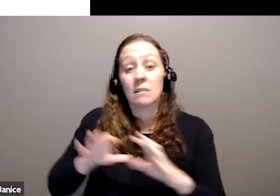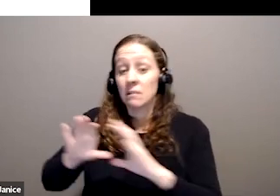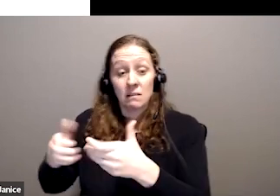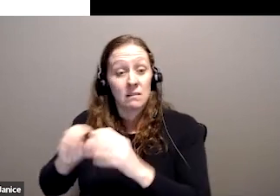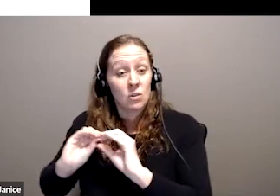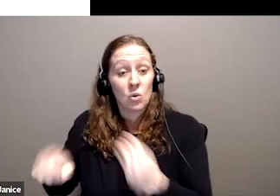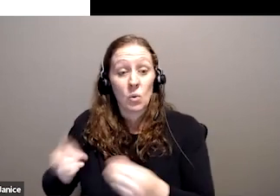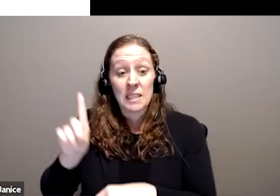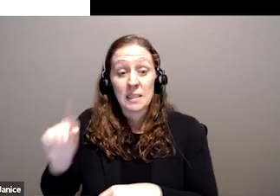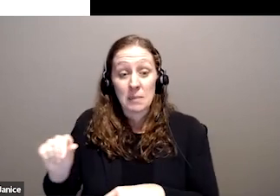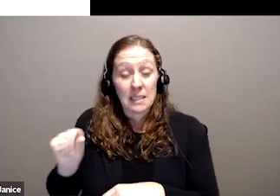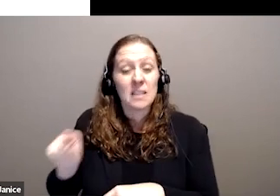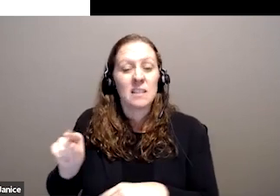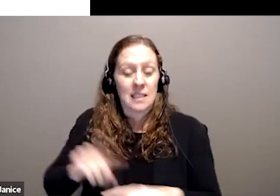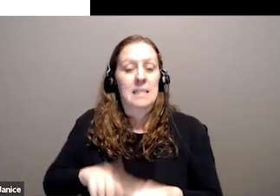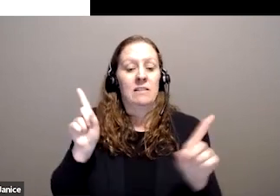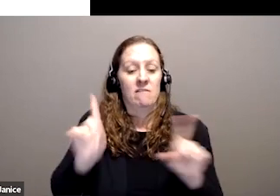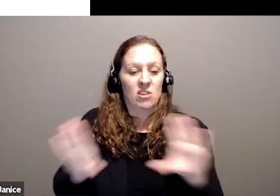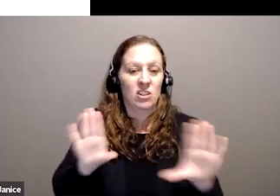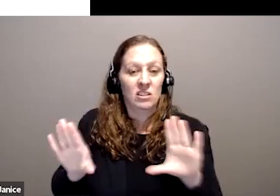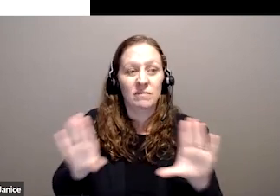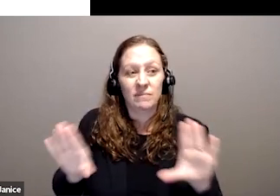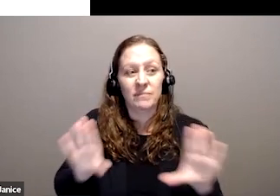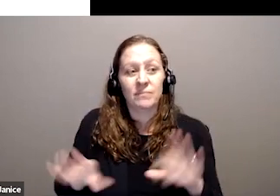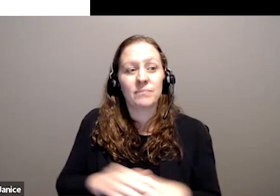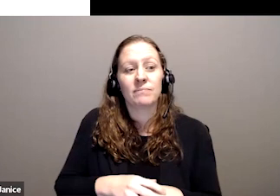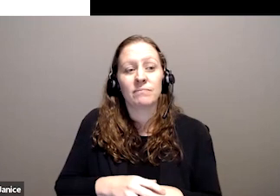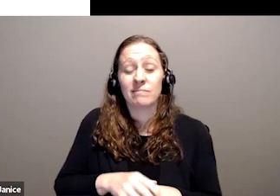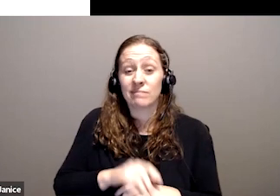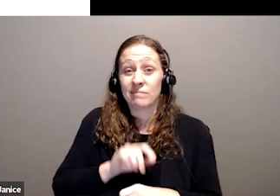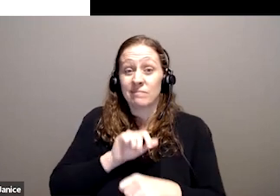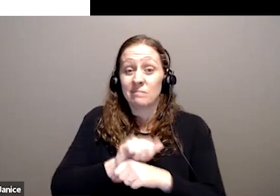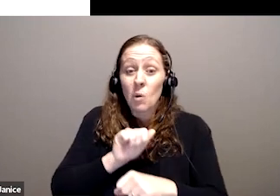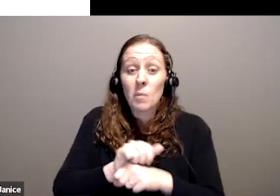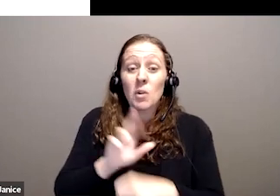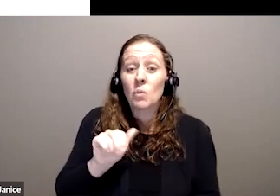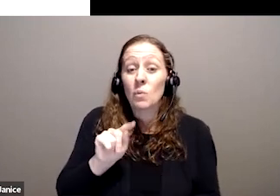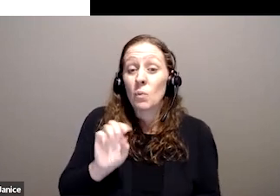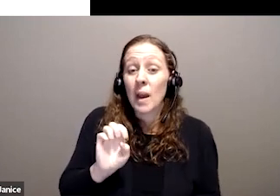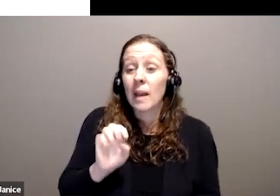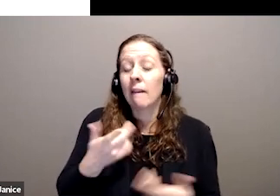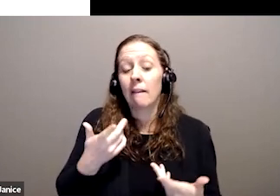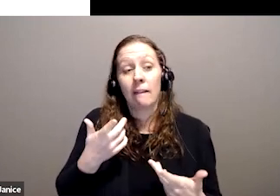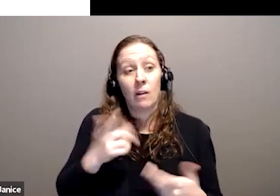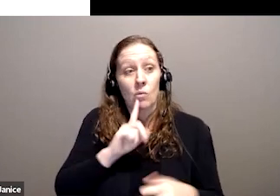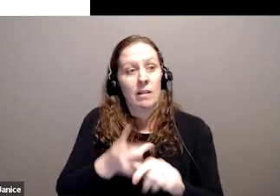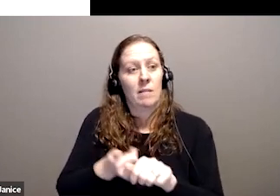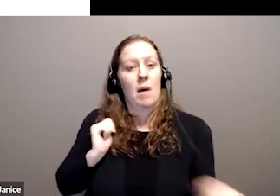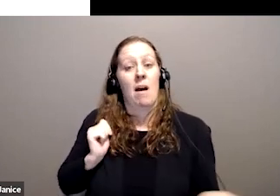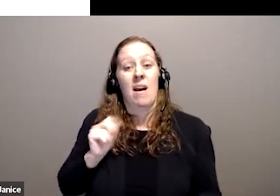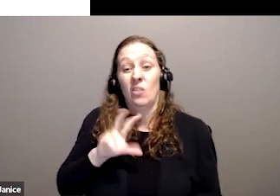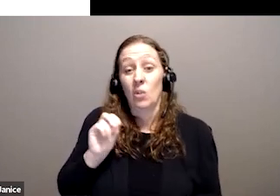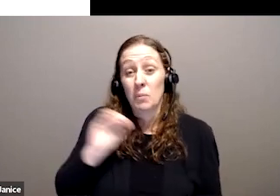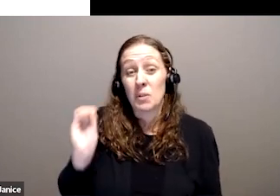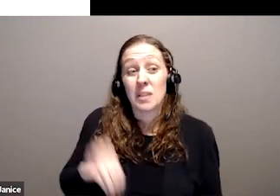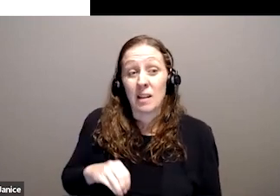disability, with employment rates and labour force participation rates lagging 30% behind